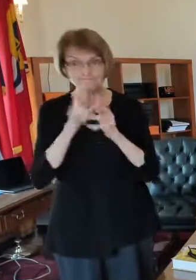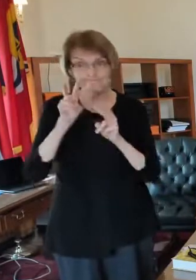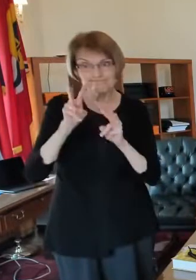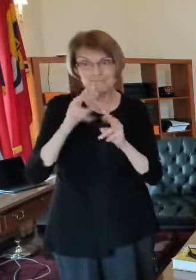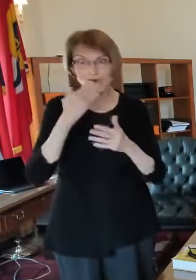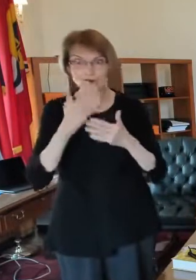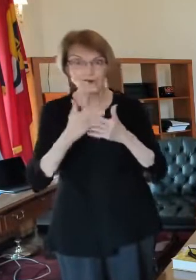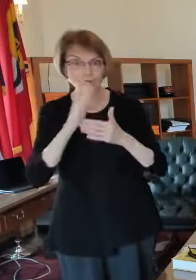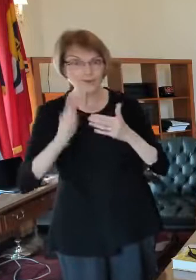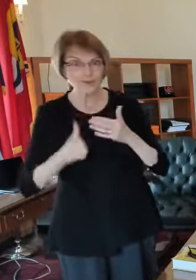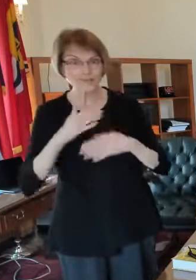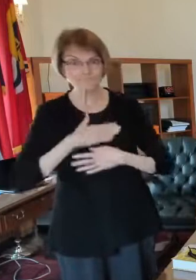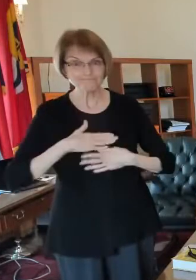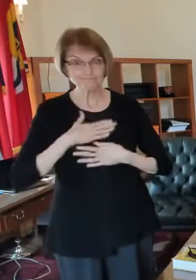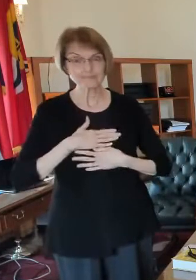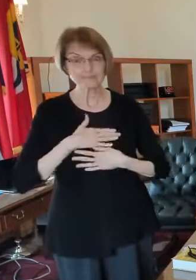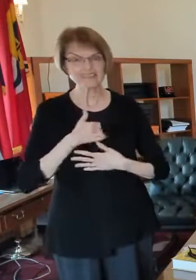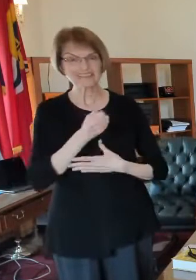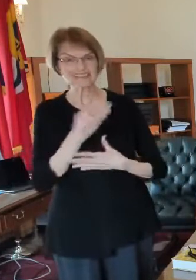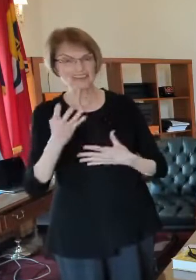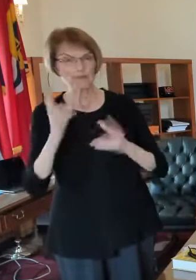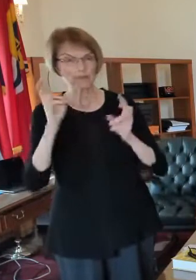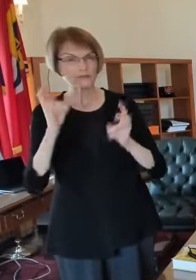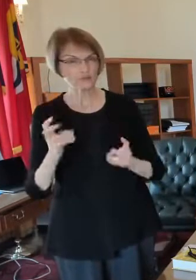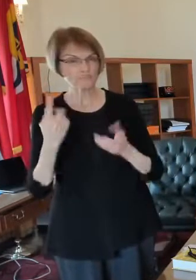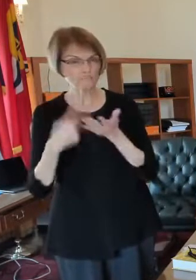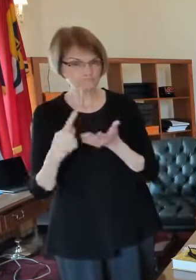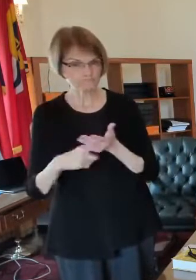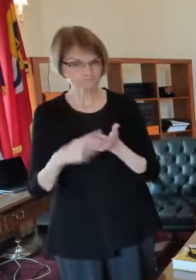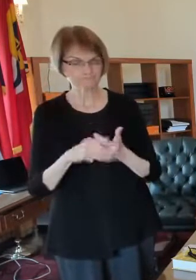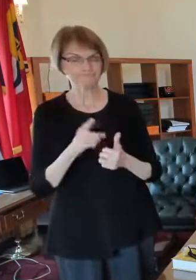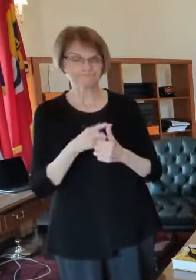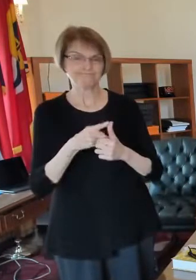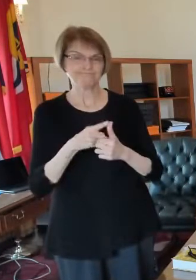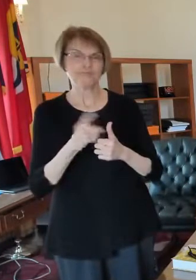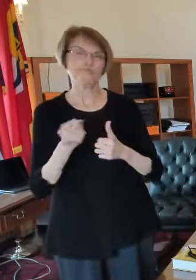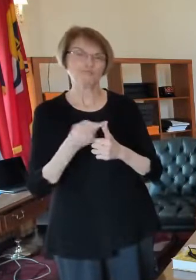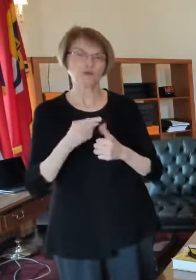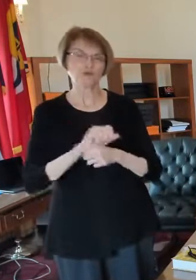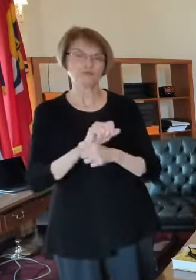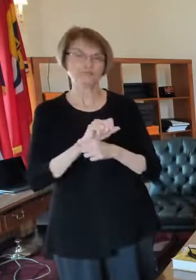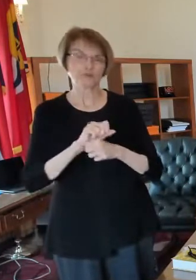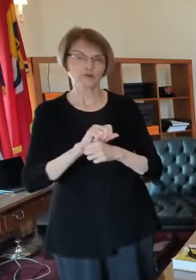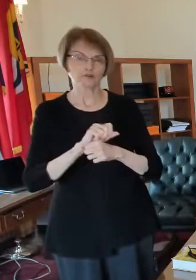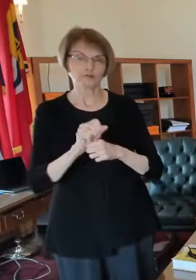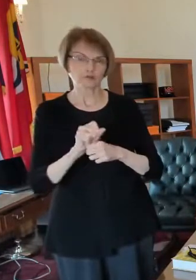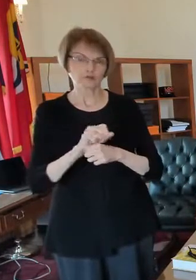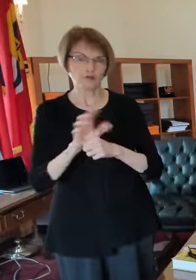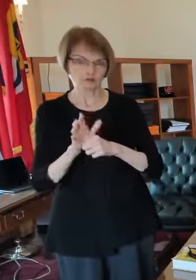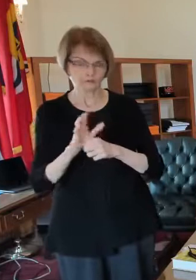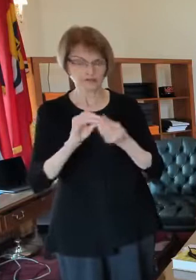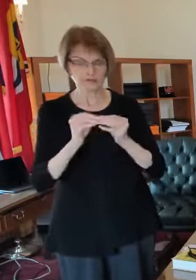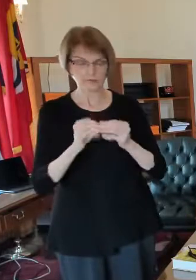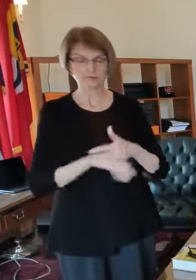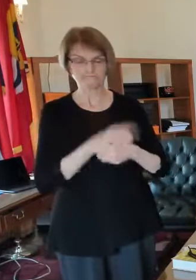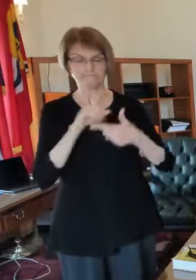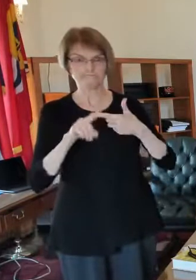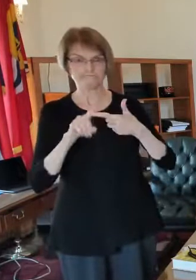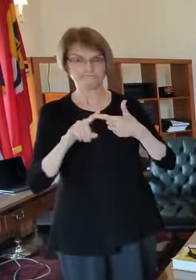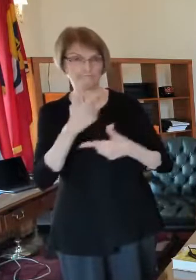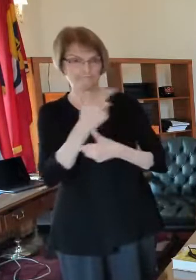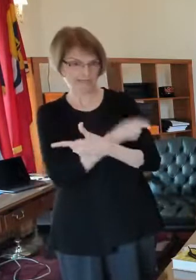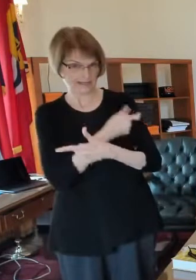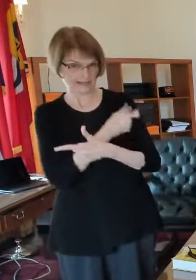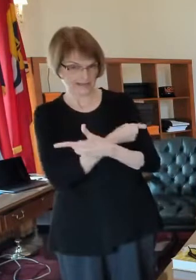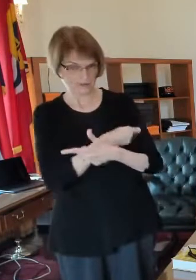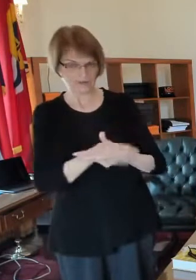weekend got several things to chat with you about today one of course are going to be the COVID numbers secondly we're going to talk a little bit about vaccinations